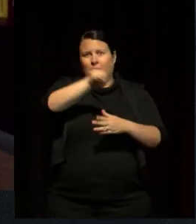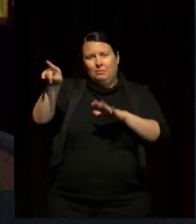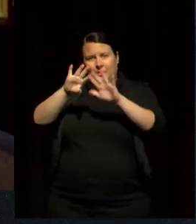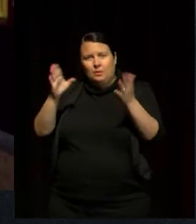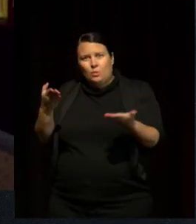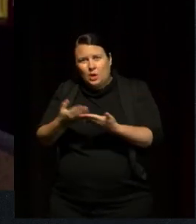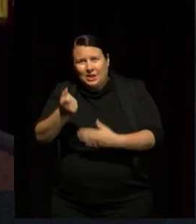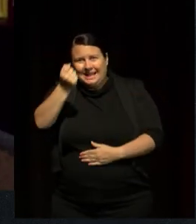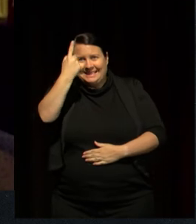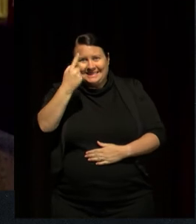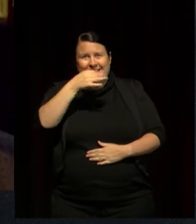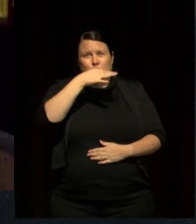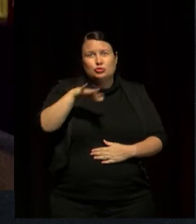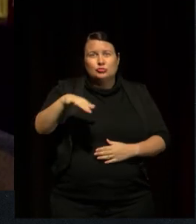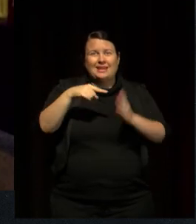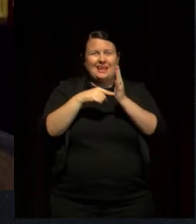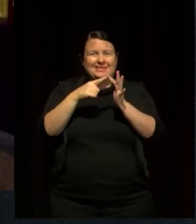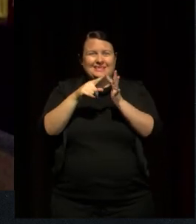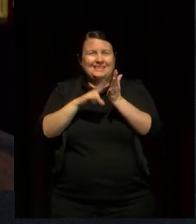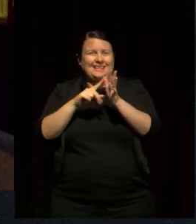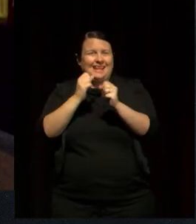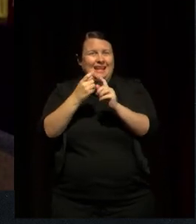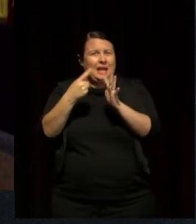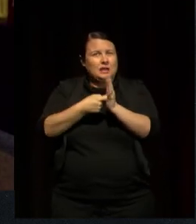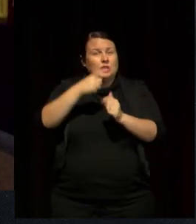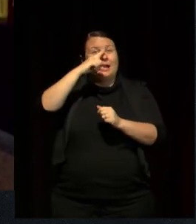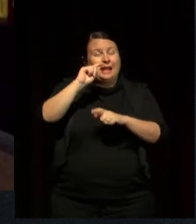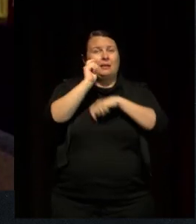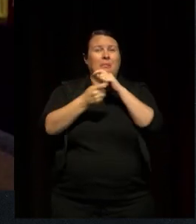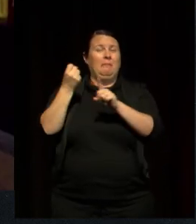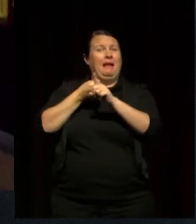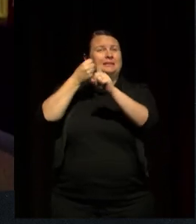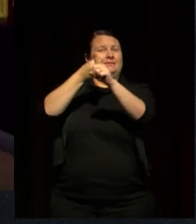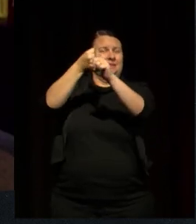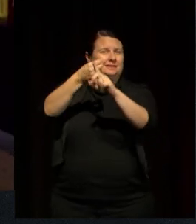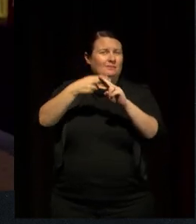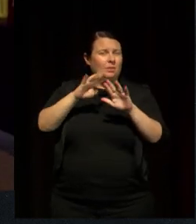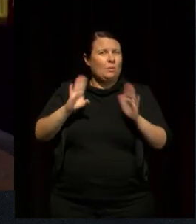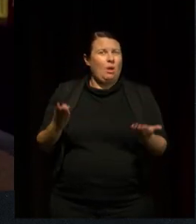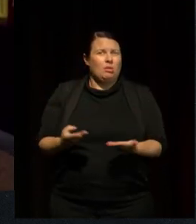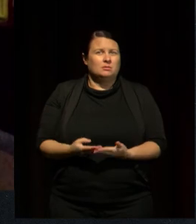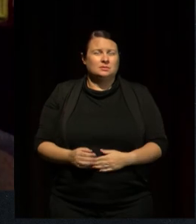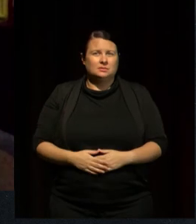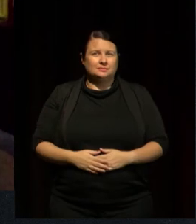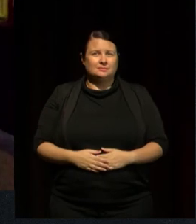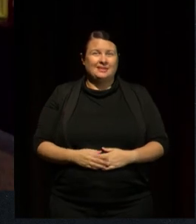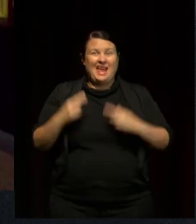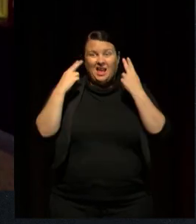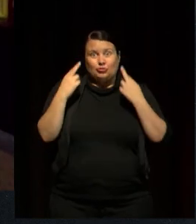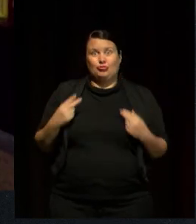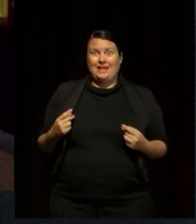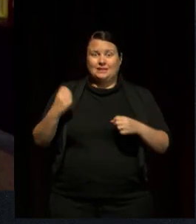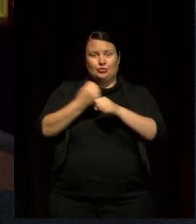children's and adolescent potential as activists. And I think what's been really good is she has opened the door. And again,